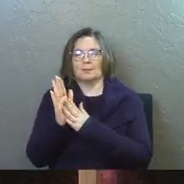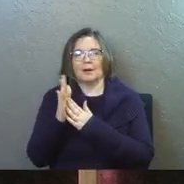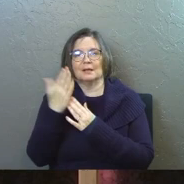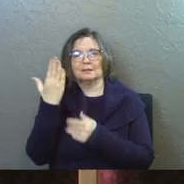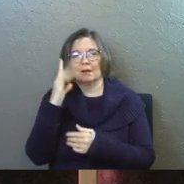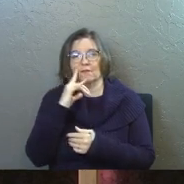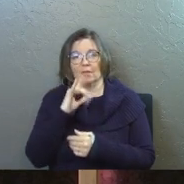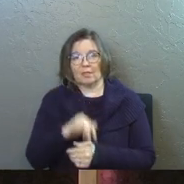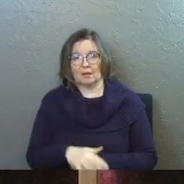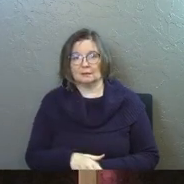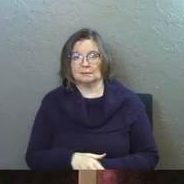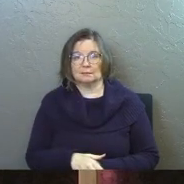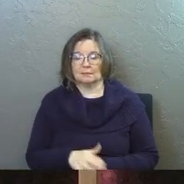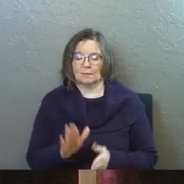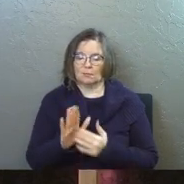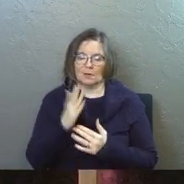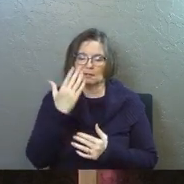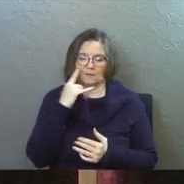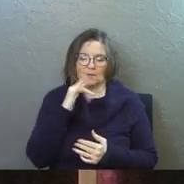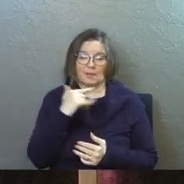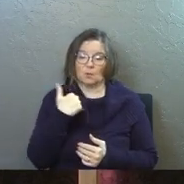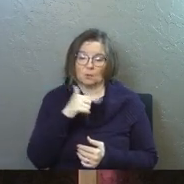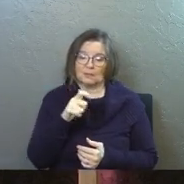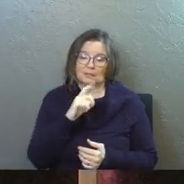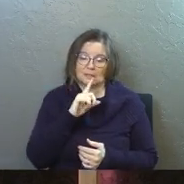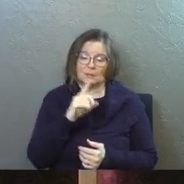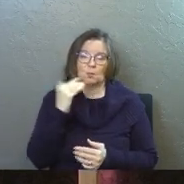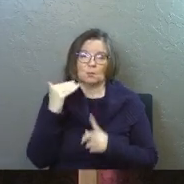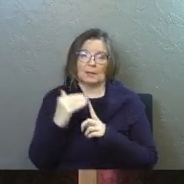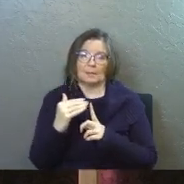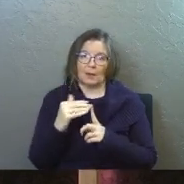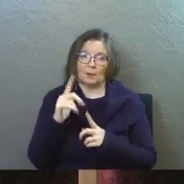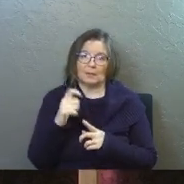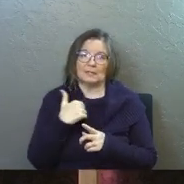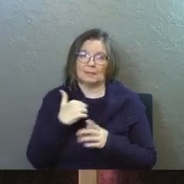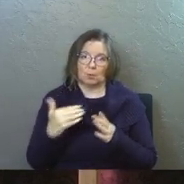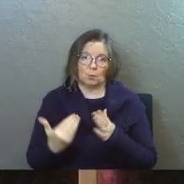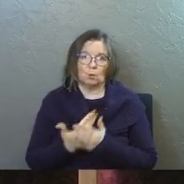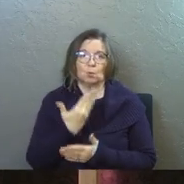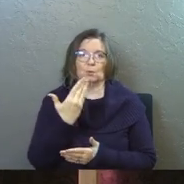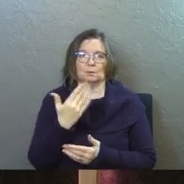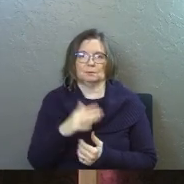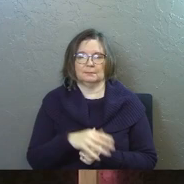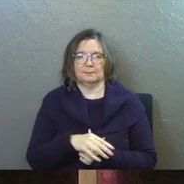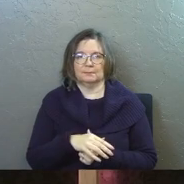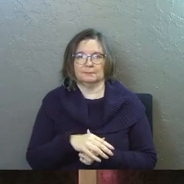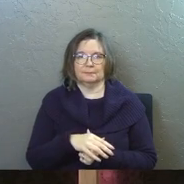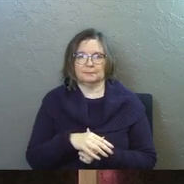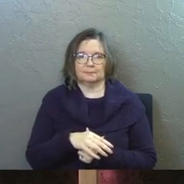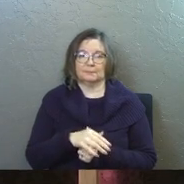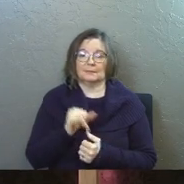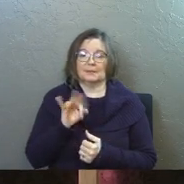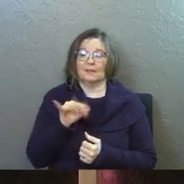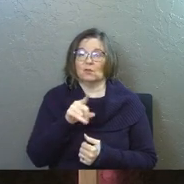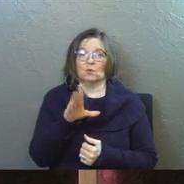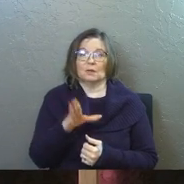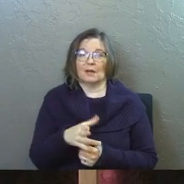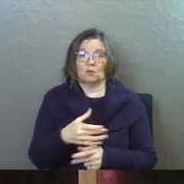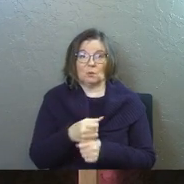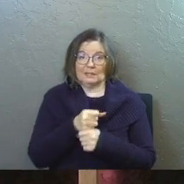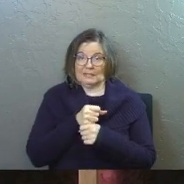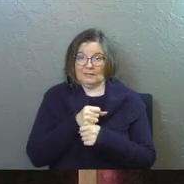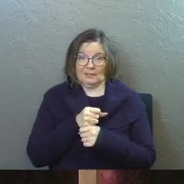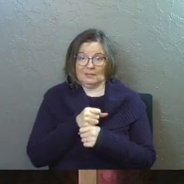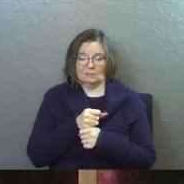God for that. Praise God for that. Cause we need to be reminded. We need to be renewed. If you've never